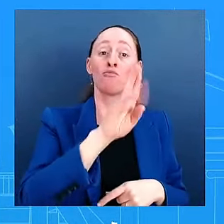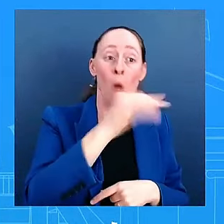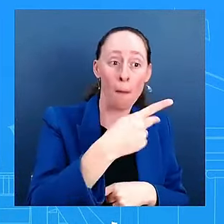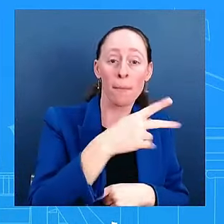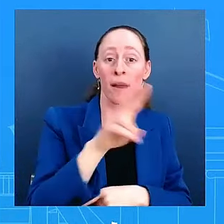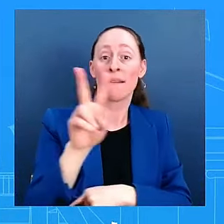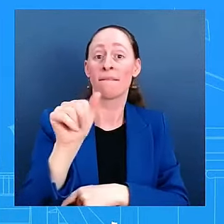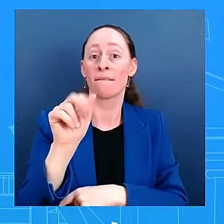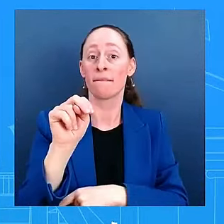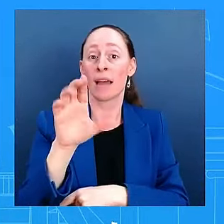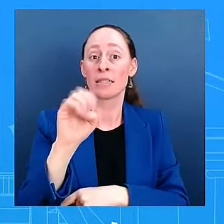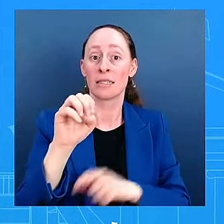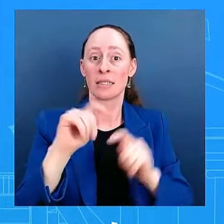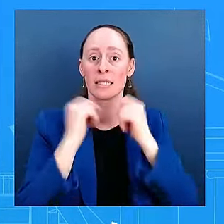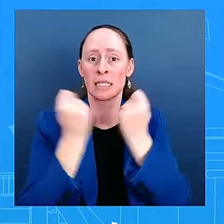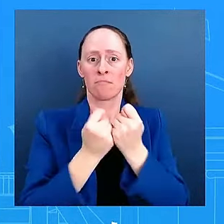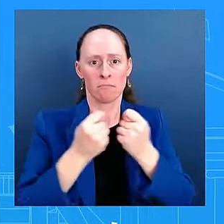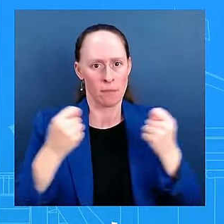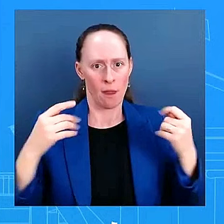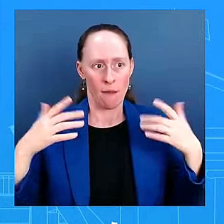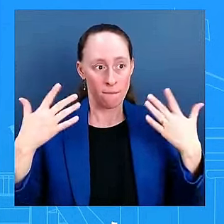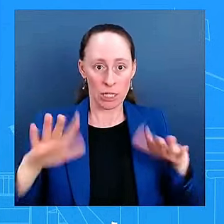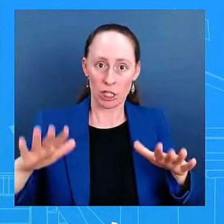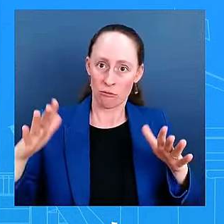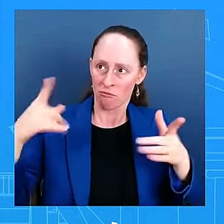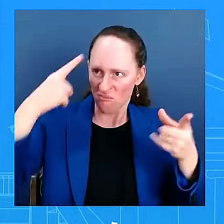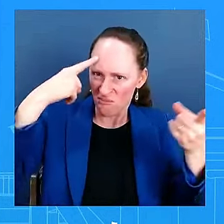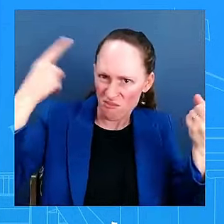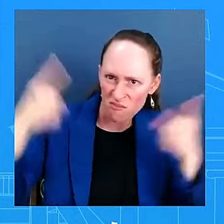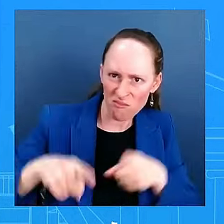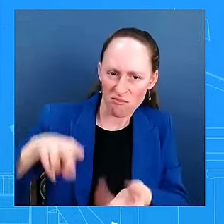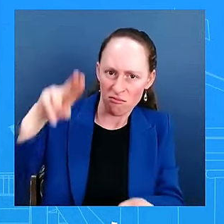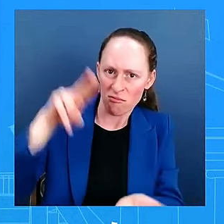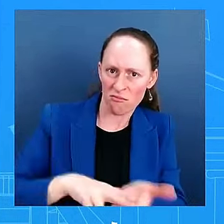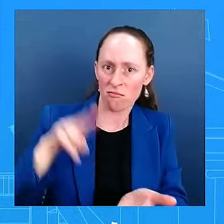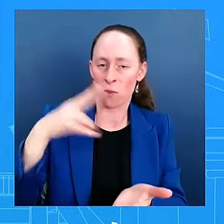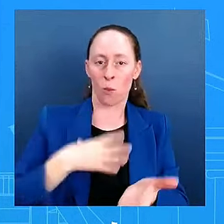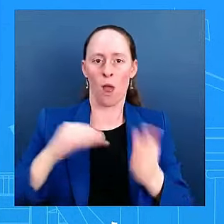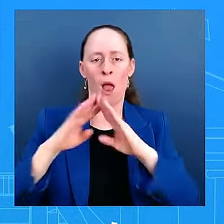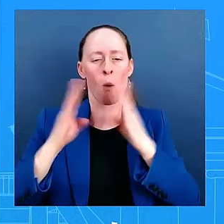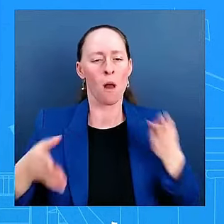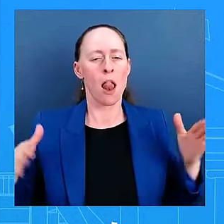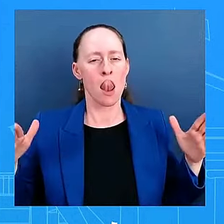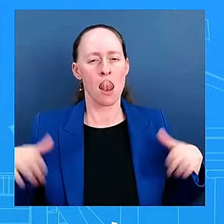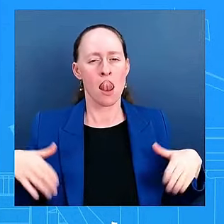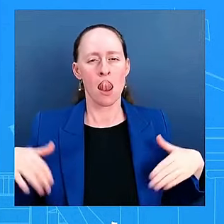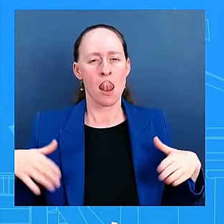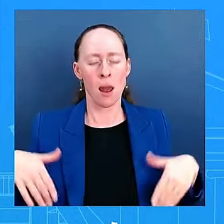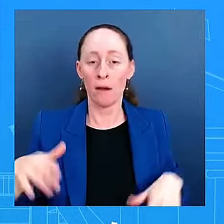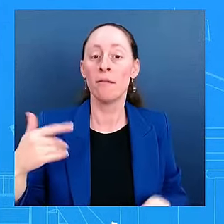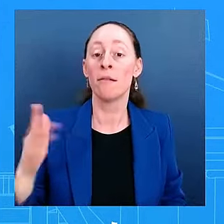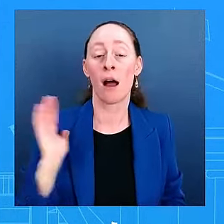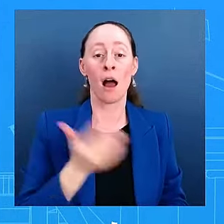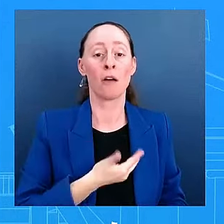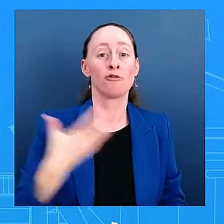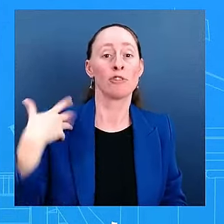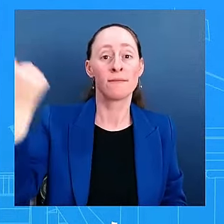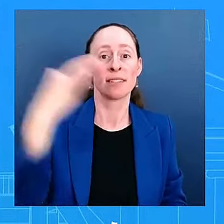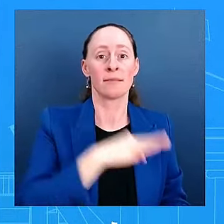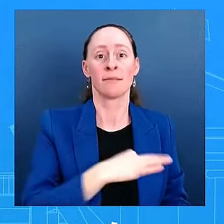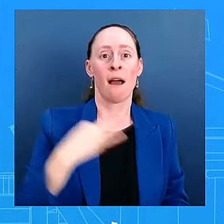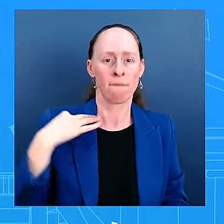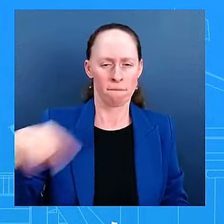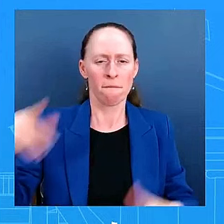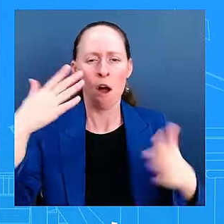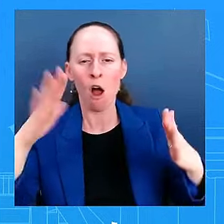And our chief of staff, our chief of staff, Jeff Zients, reached out to the Trump-Vance co-chairs. And so we're going to leave that line